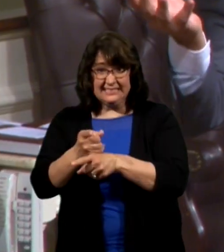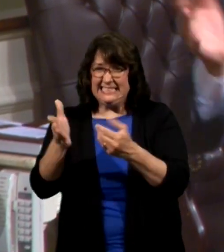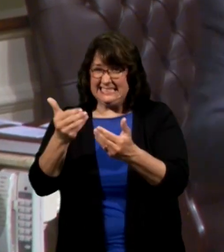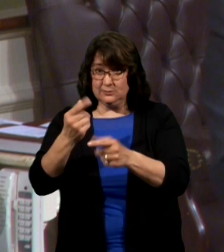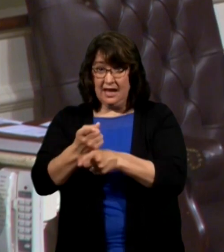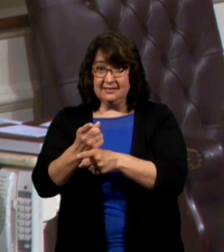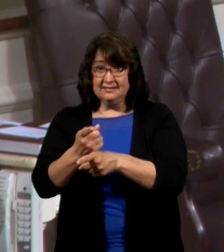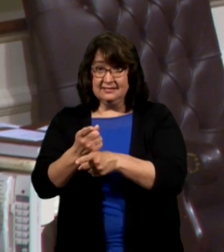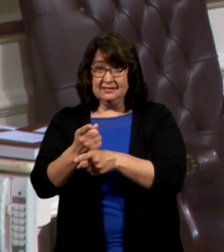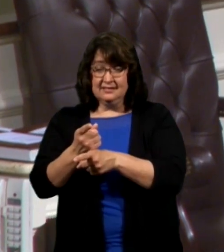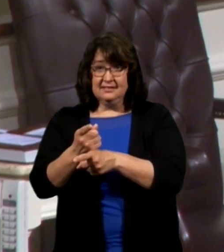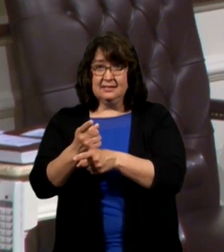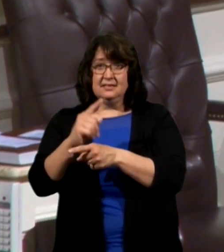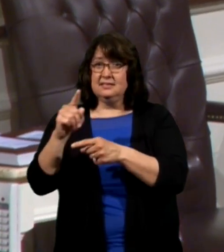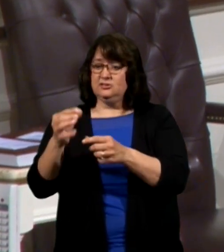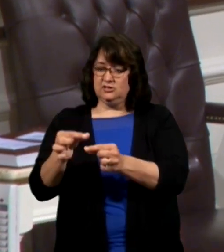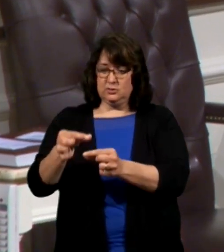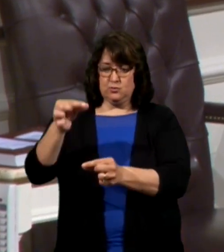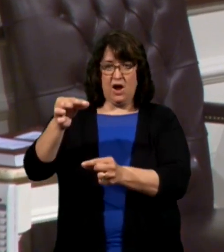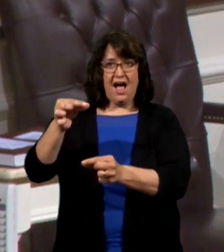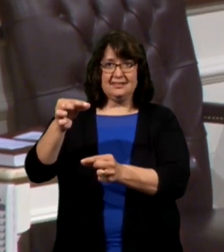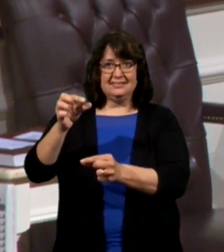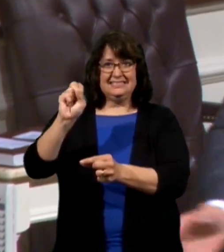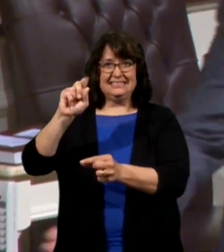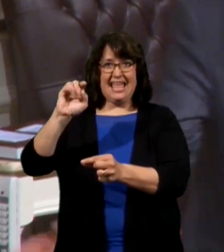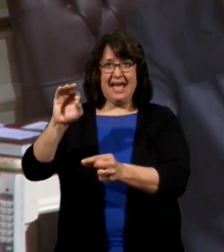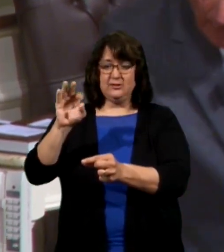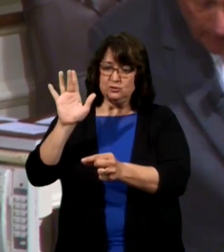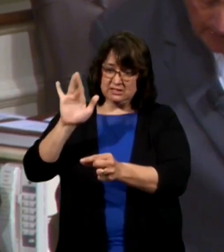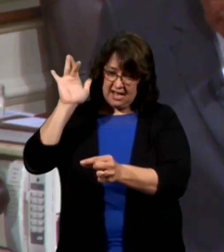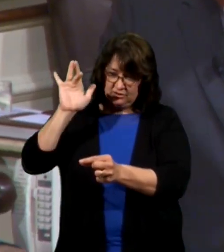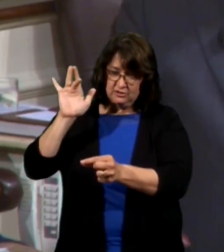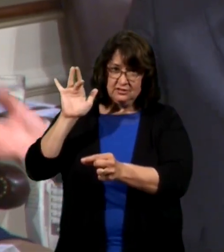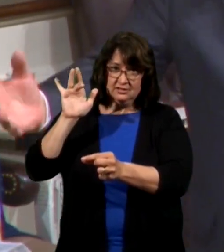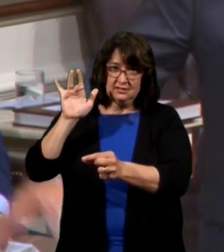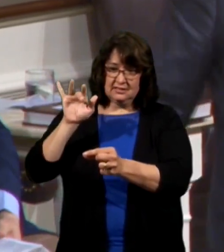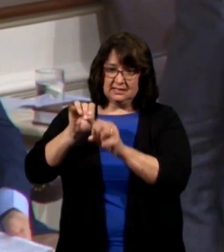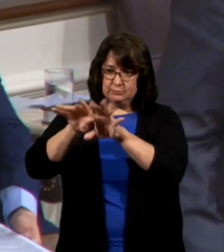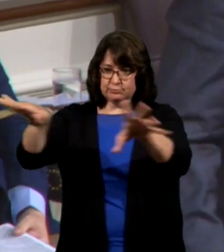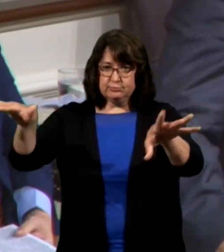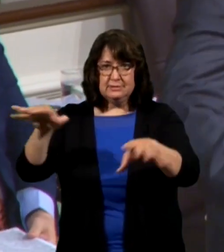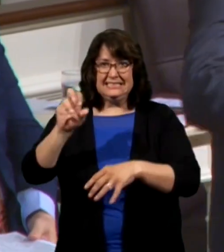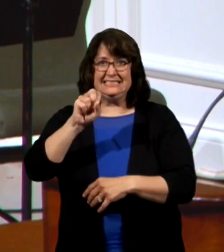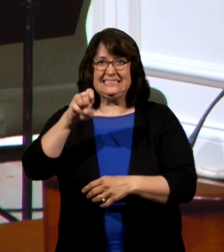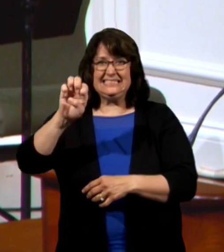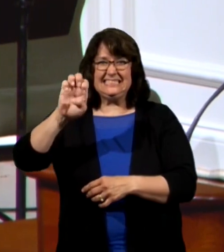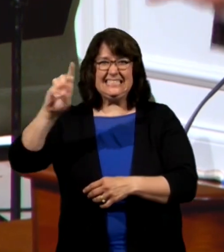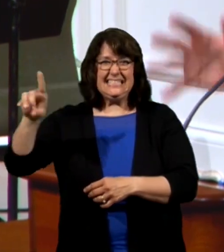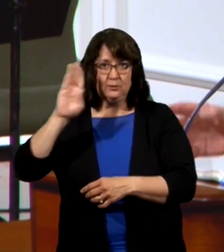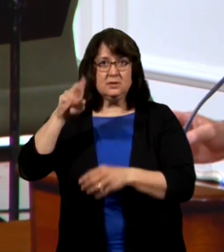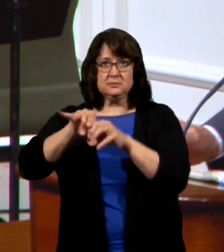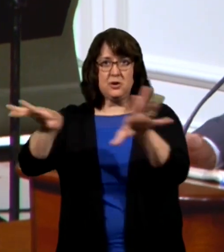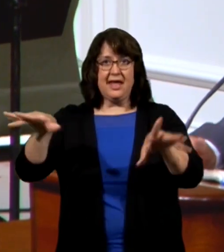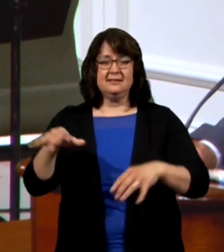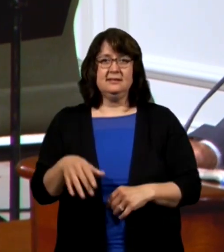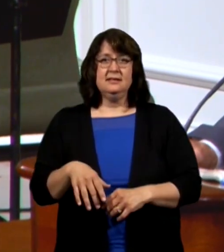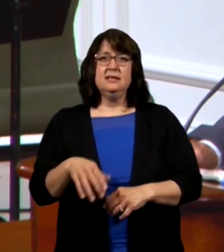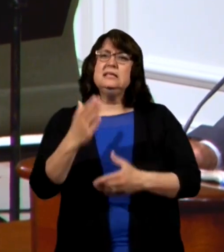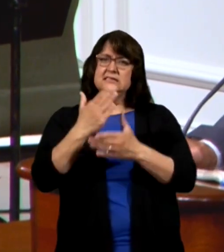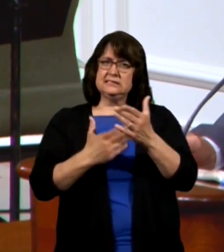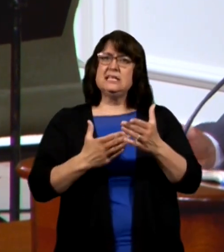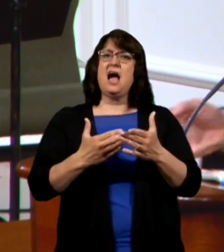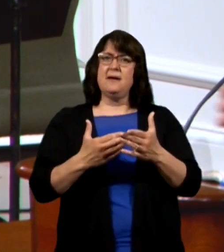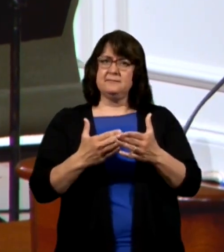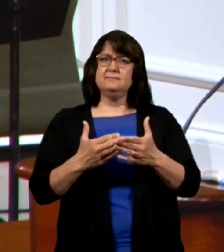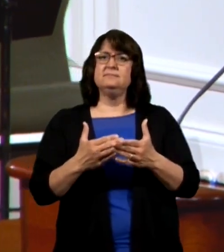it's just a rod a staff you just tap it and look there are low hanging fruit